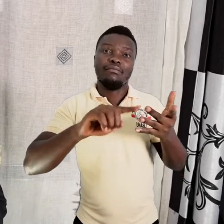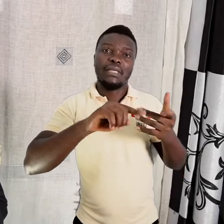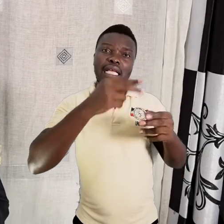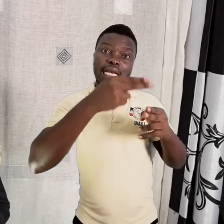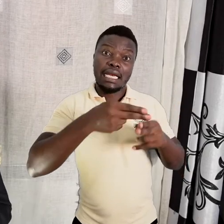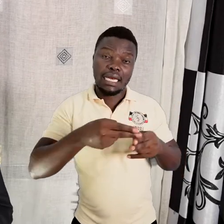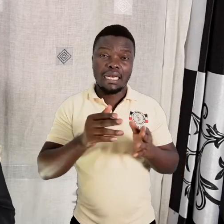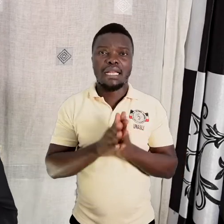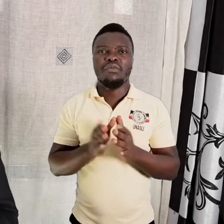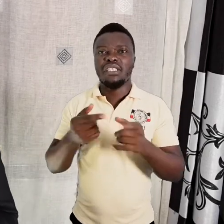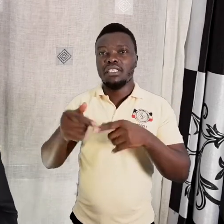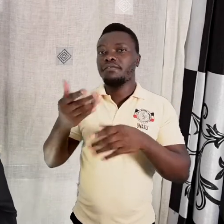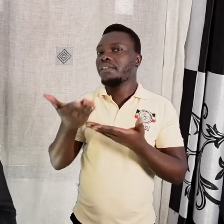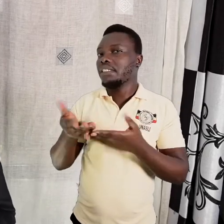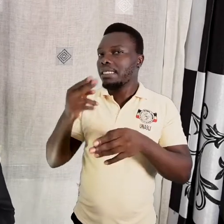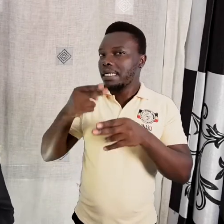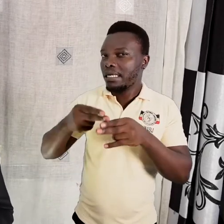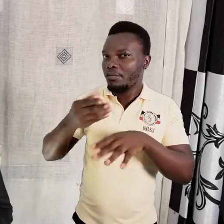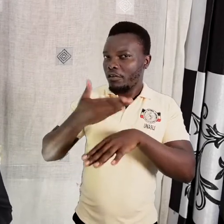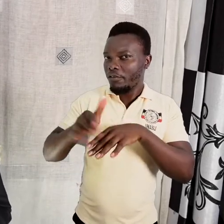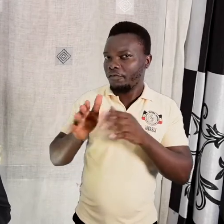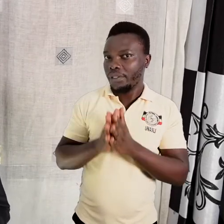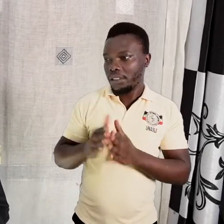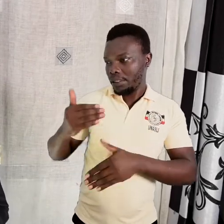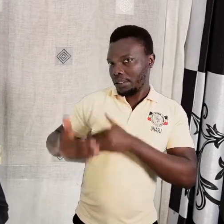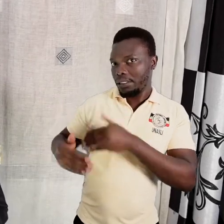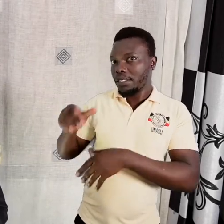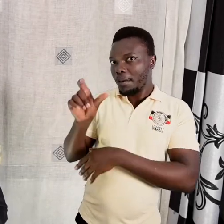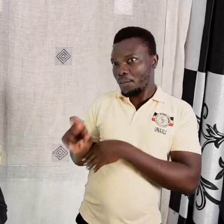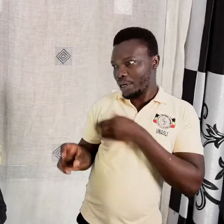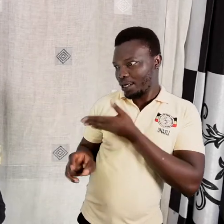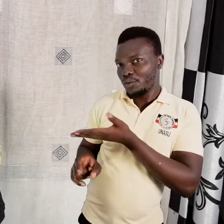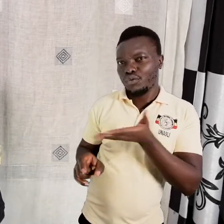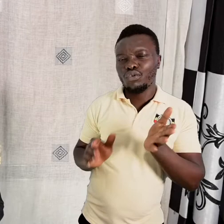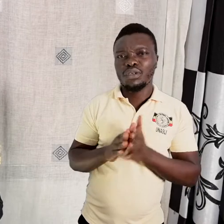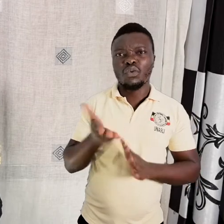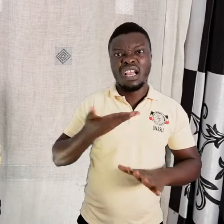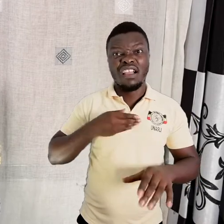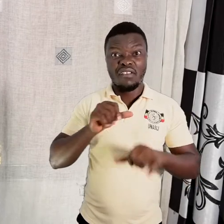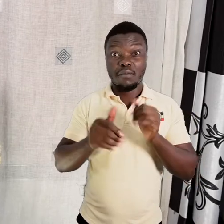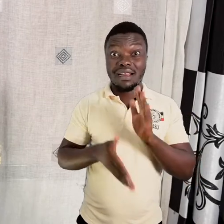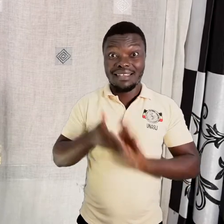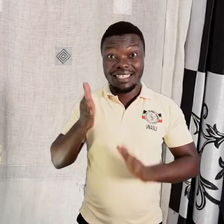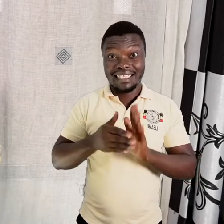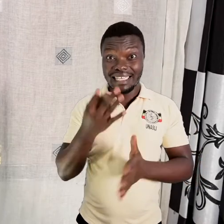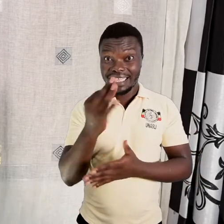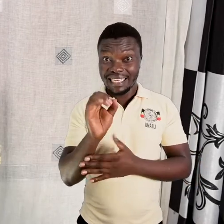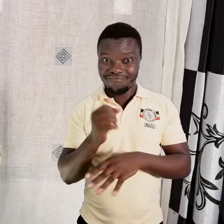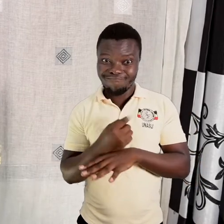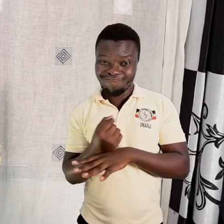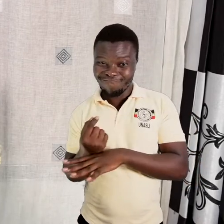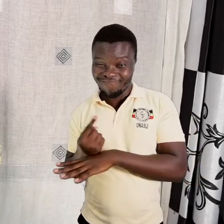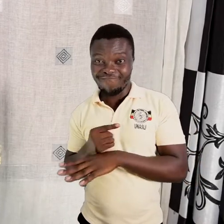person next to you as you can. We have 30 seconds to do that.